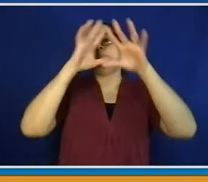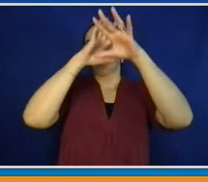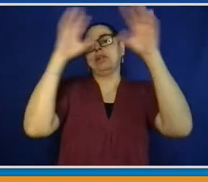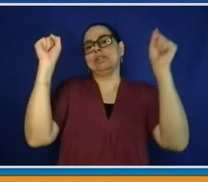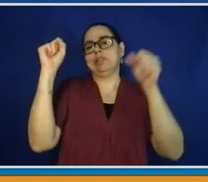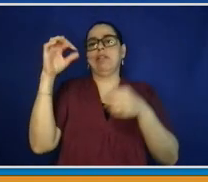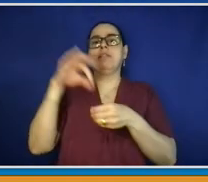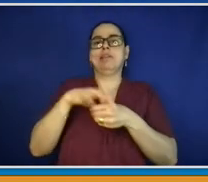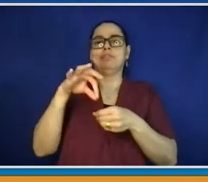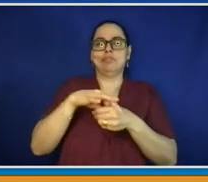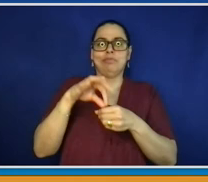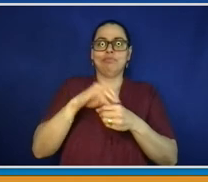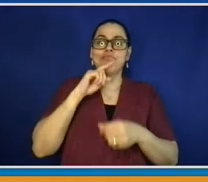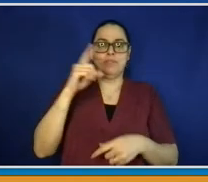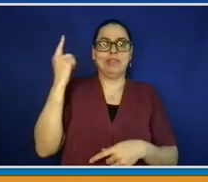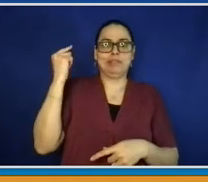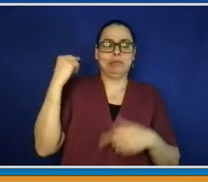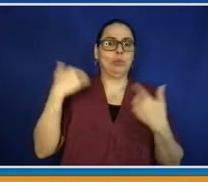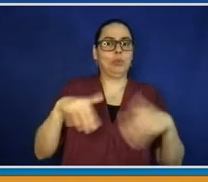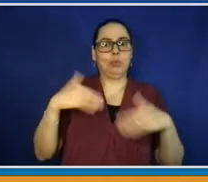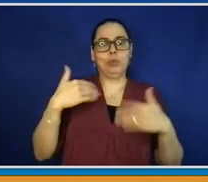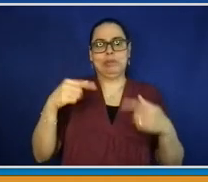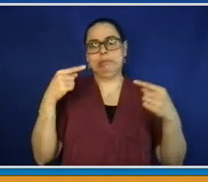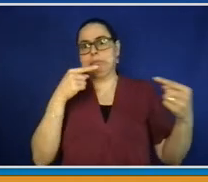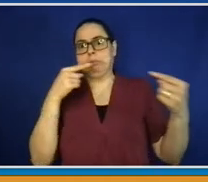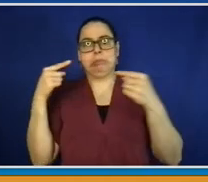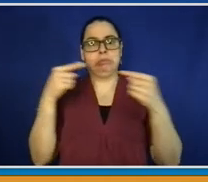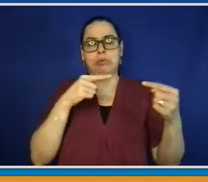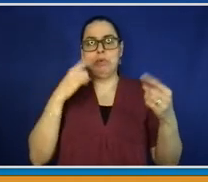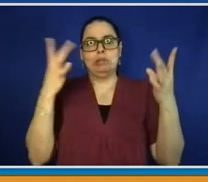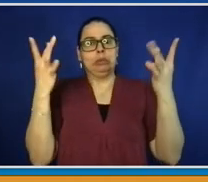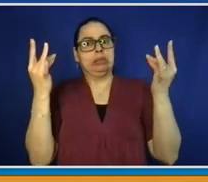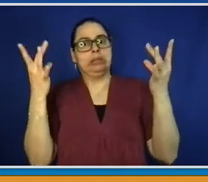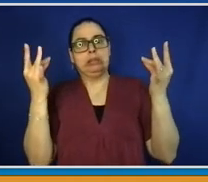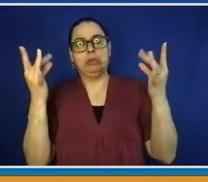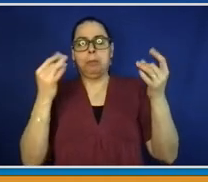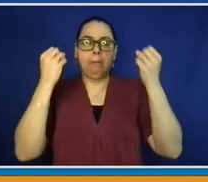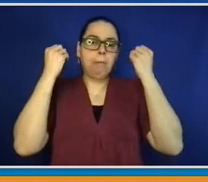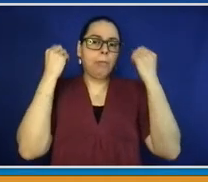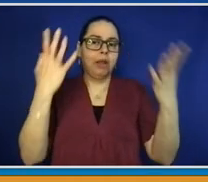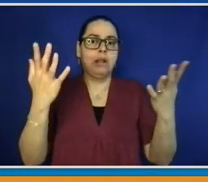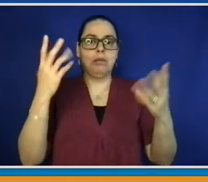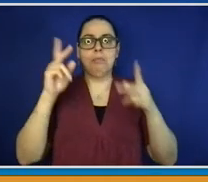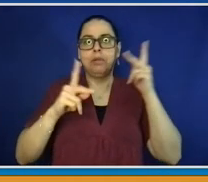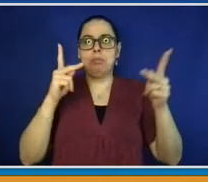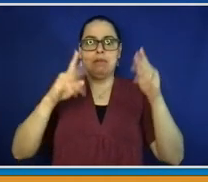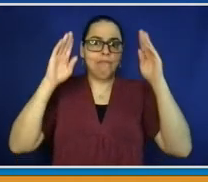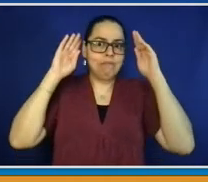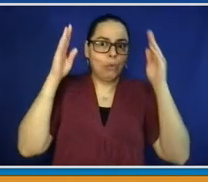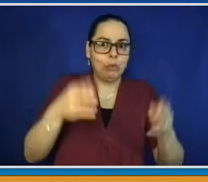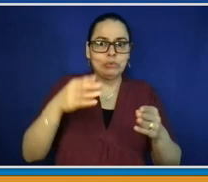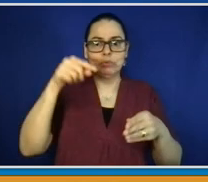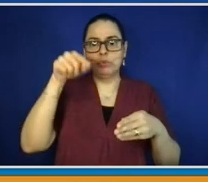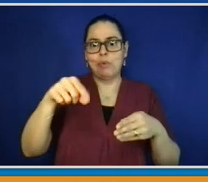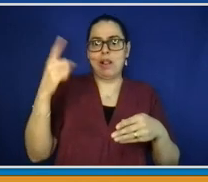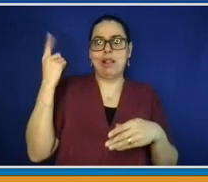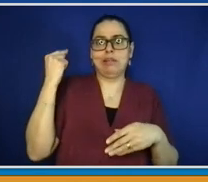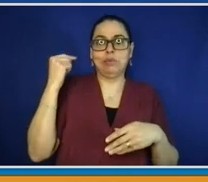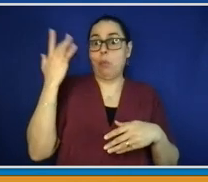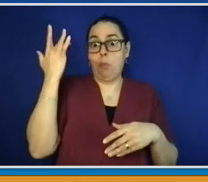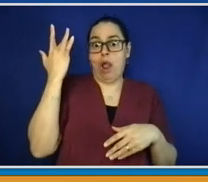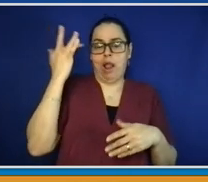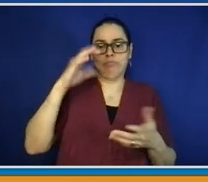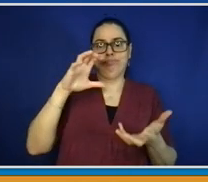controversial election season, and so everybody focused on it. But there are other positions that are being competed for